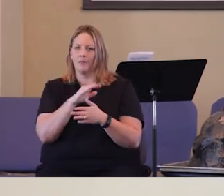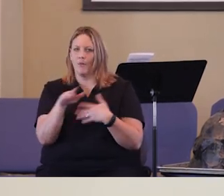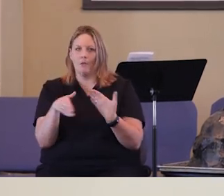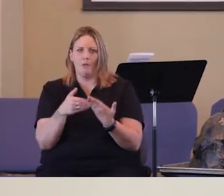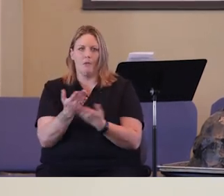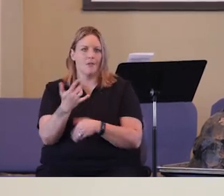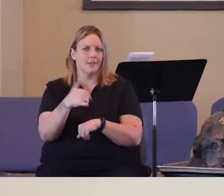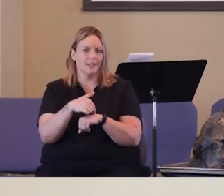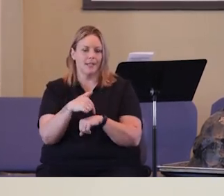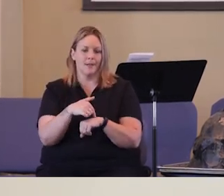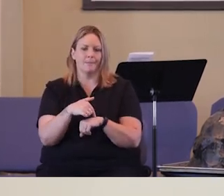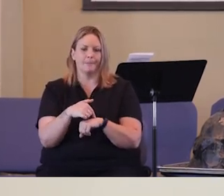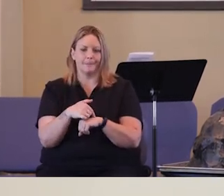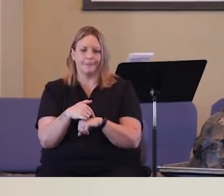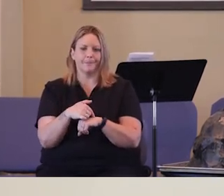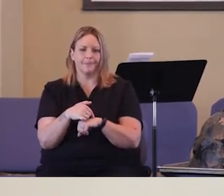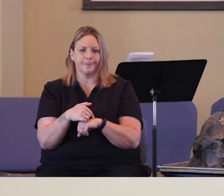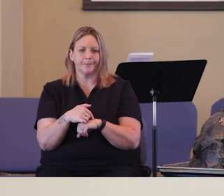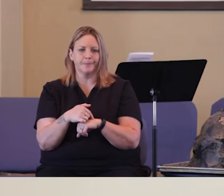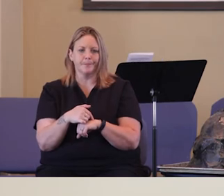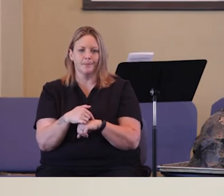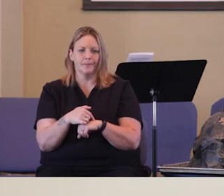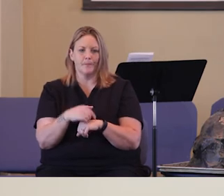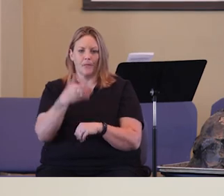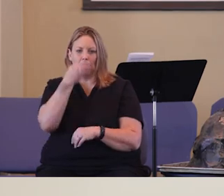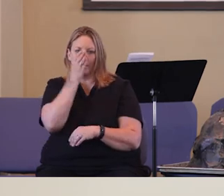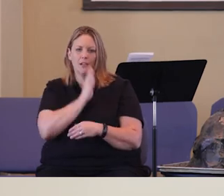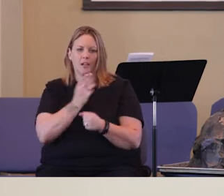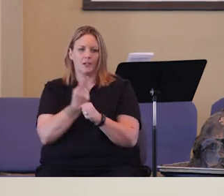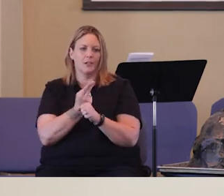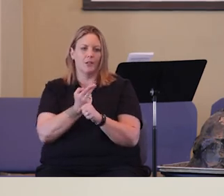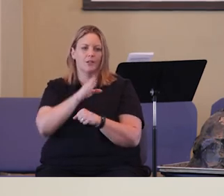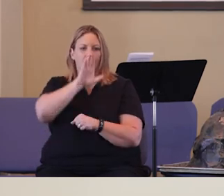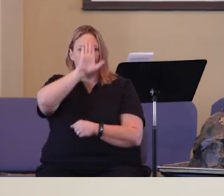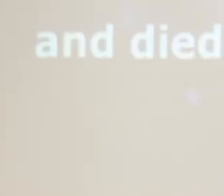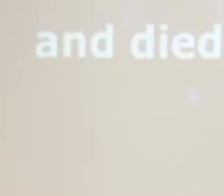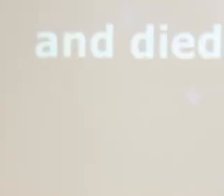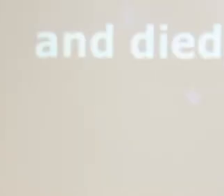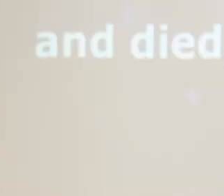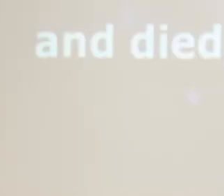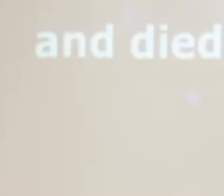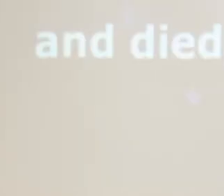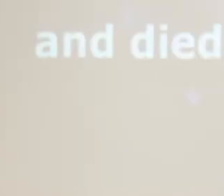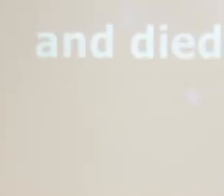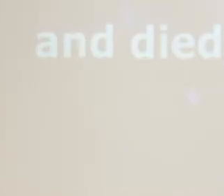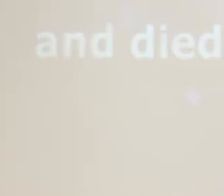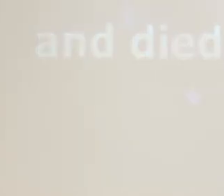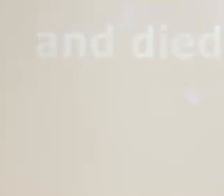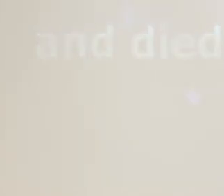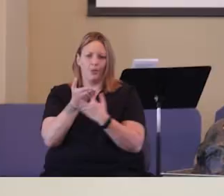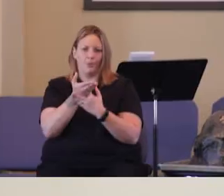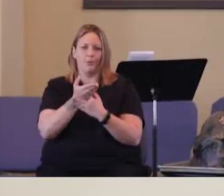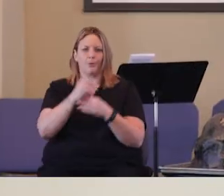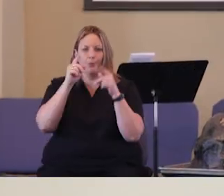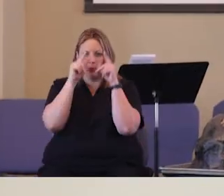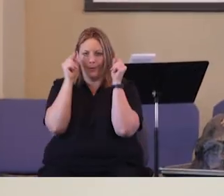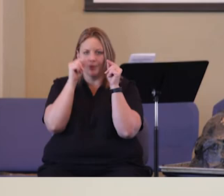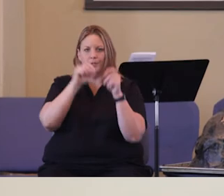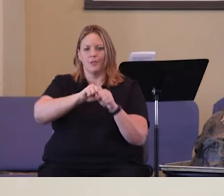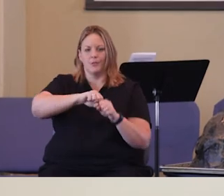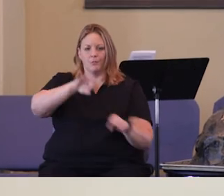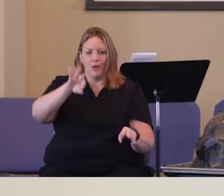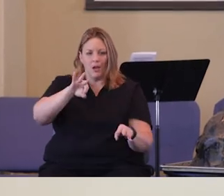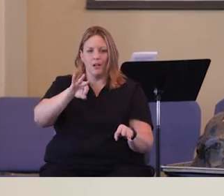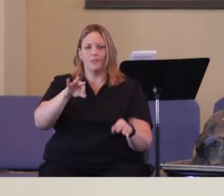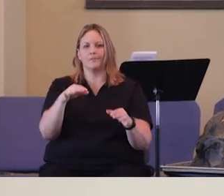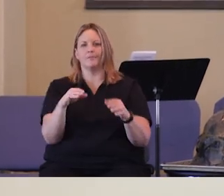Egypt. I mean, he used it all the time. God using his power through Moses' rod. You he threw it down and made a snake. He had all